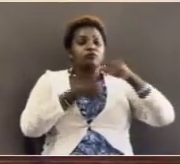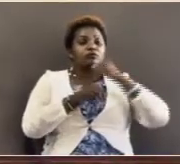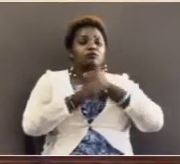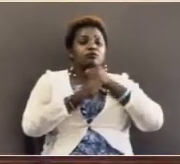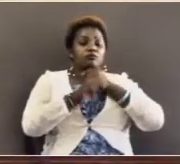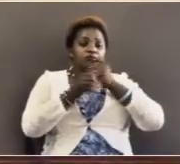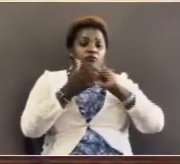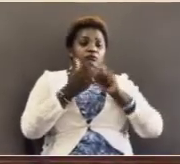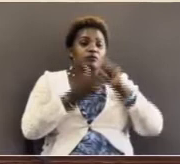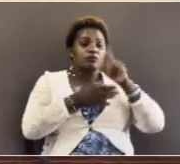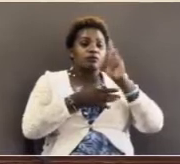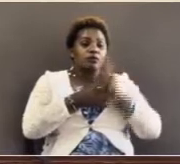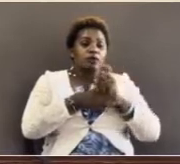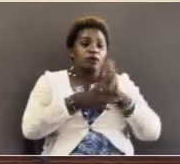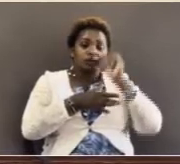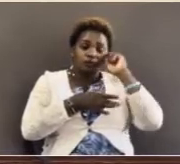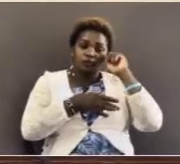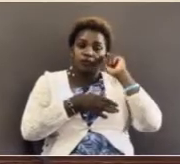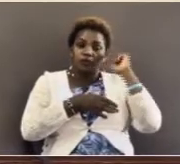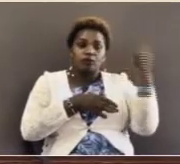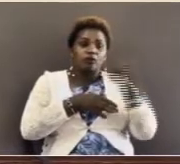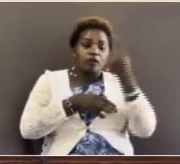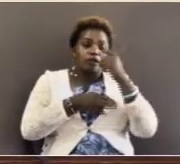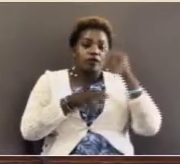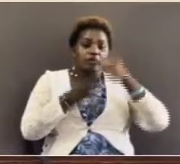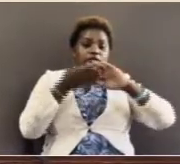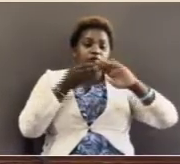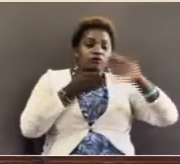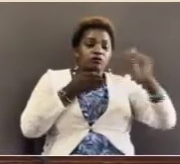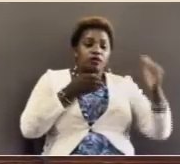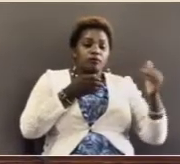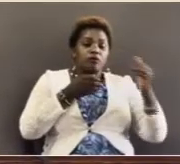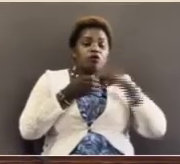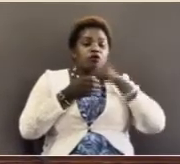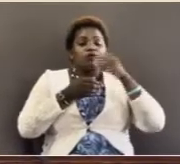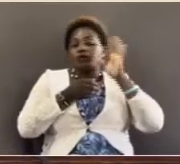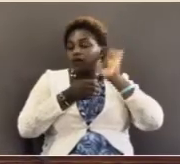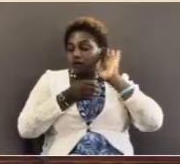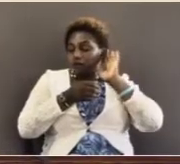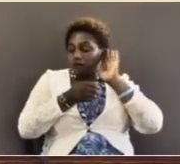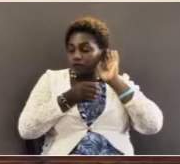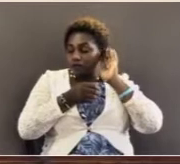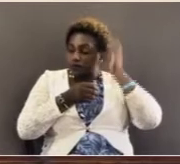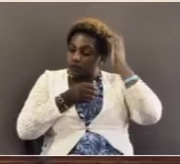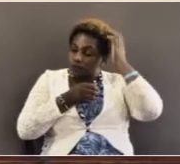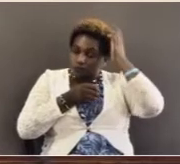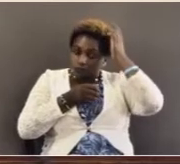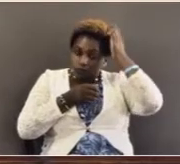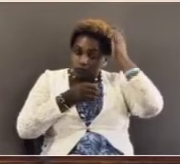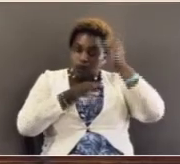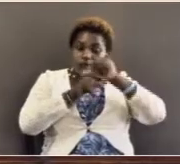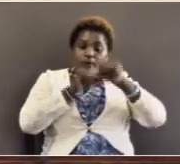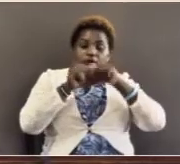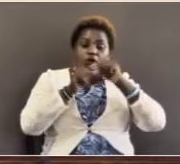as it is written, you must be the only person in Jerusalem who hasn't heard about